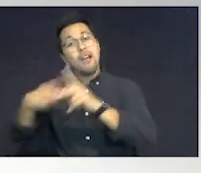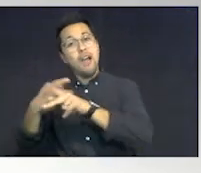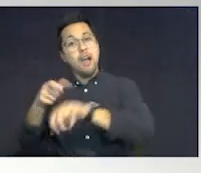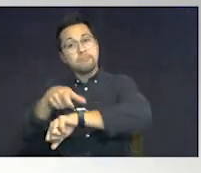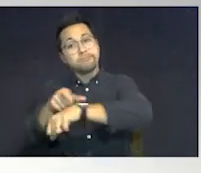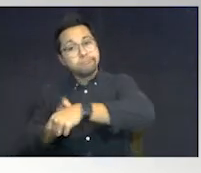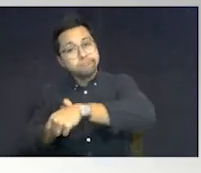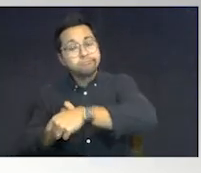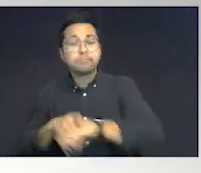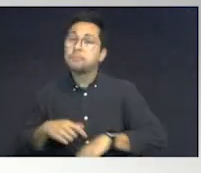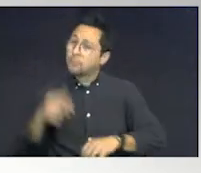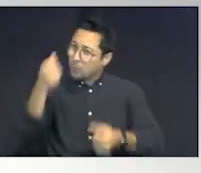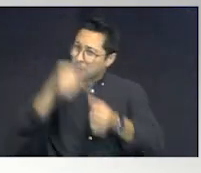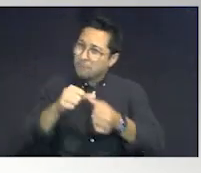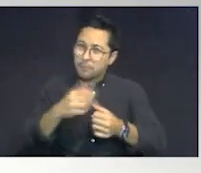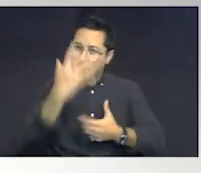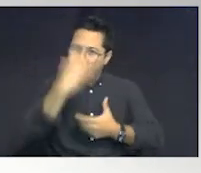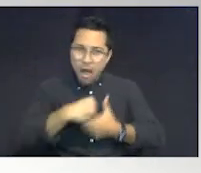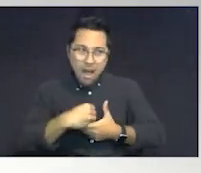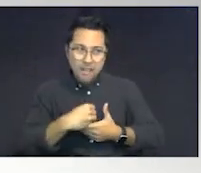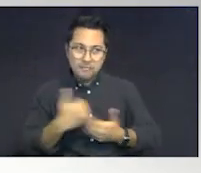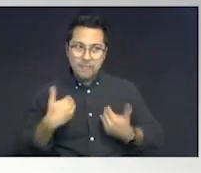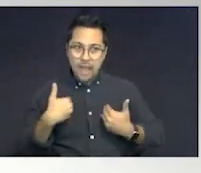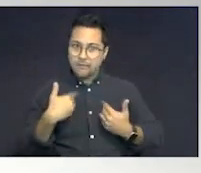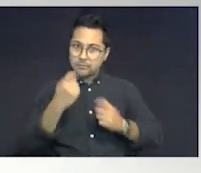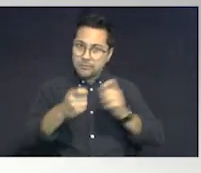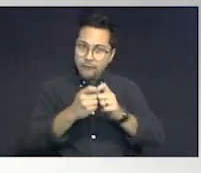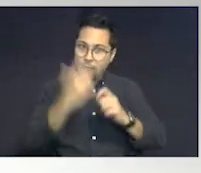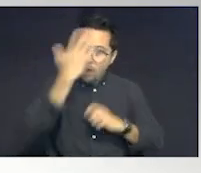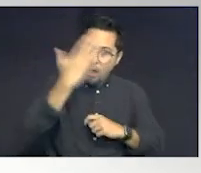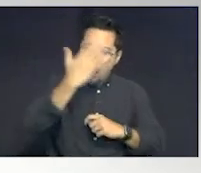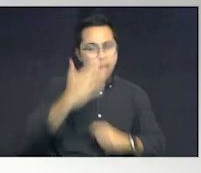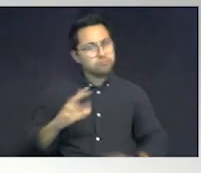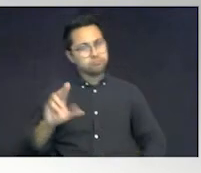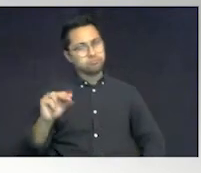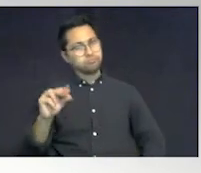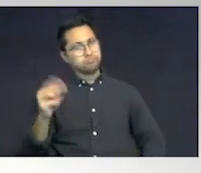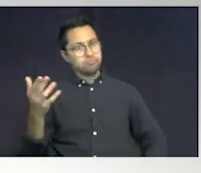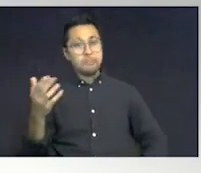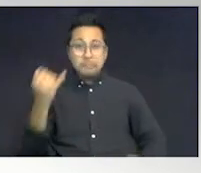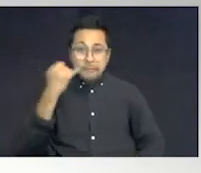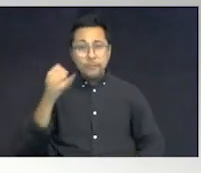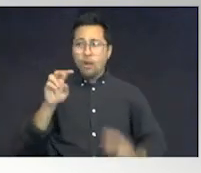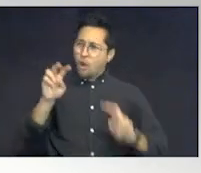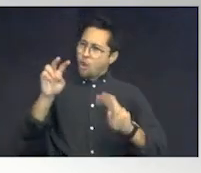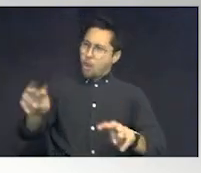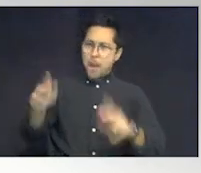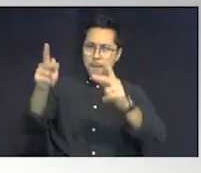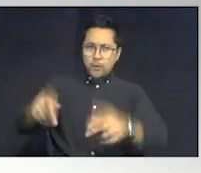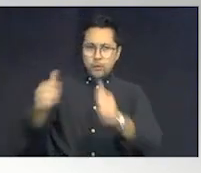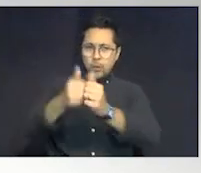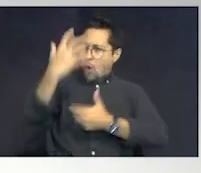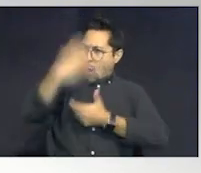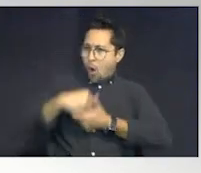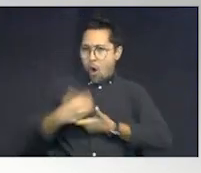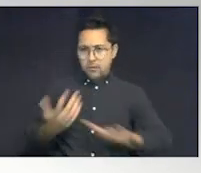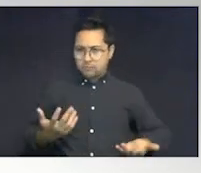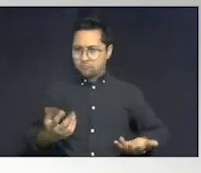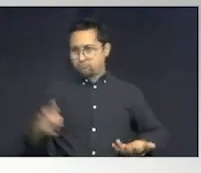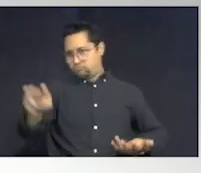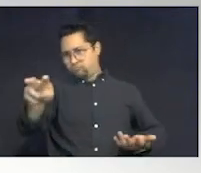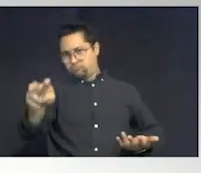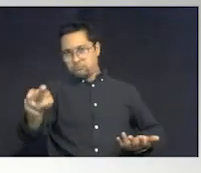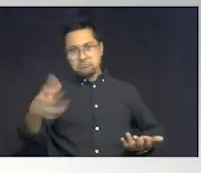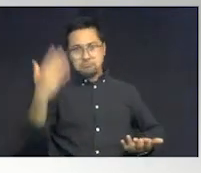Remember, autism looks like nothing. If you look at an individual with autism, there is no